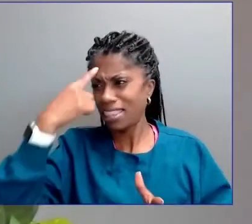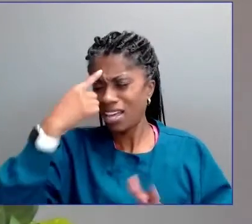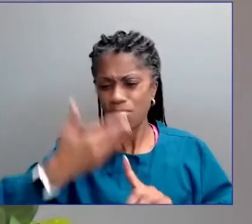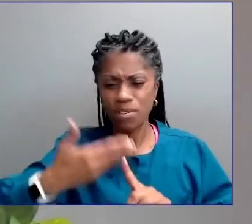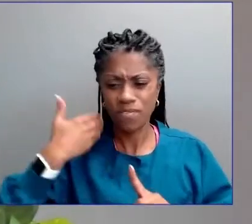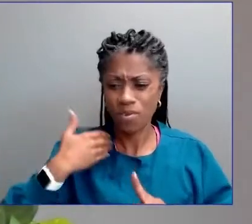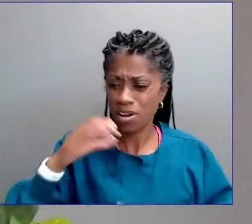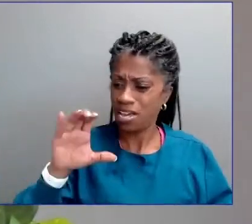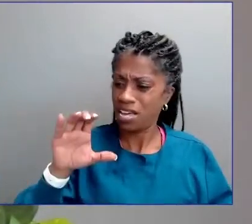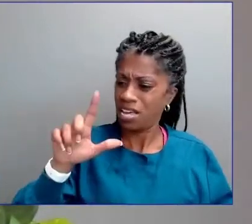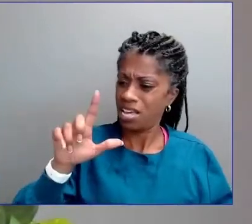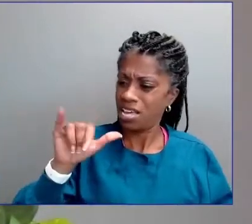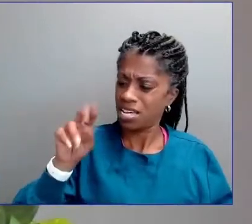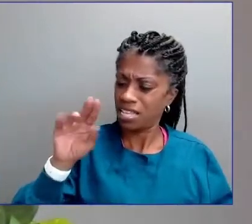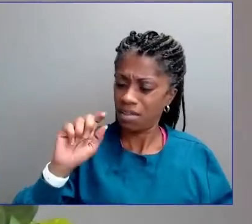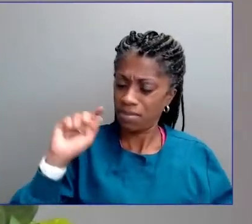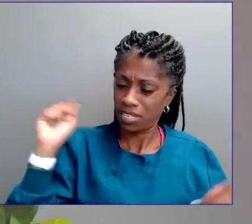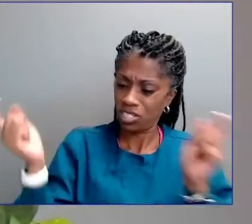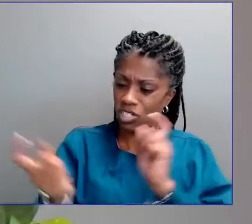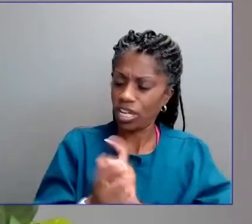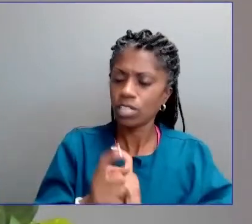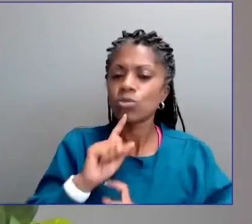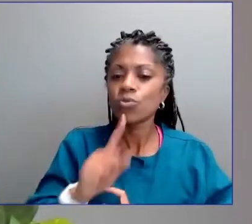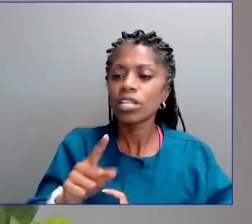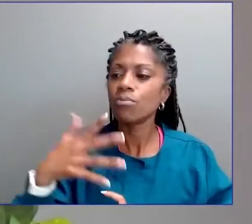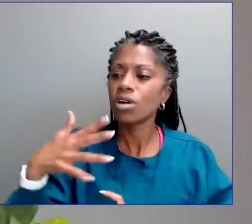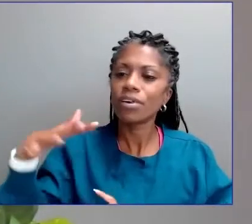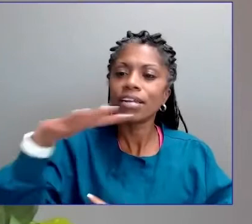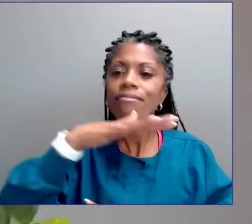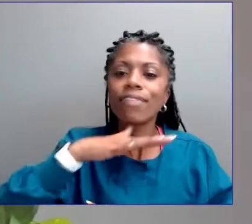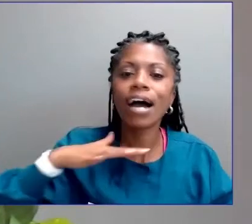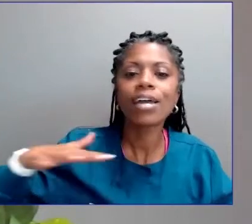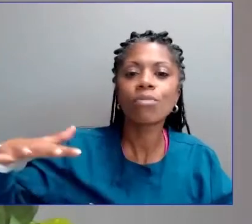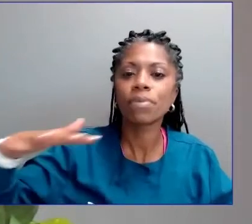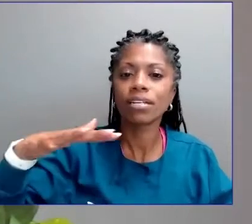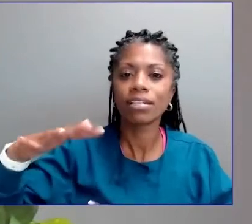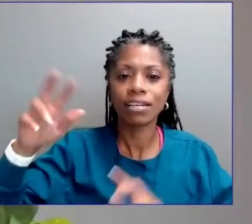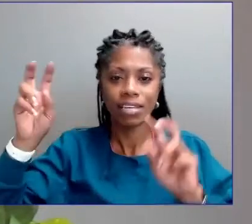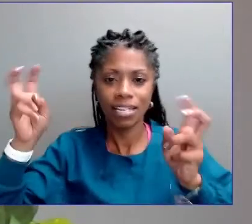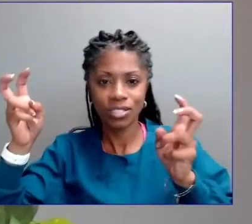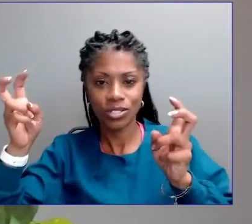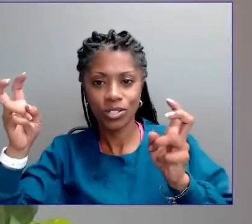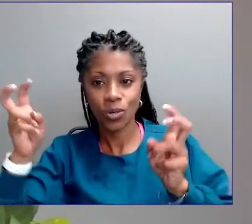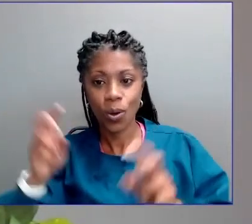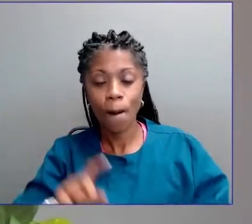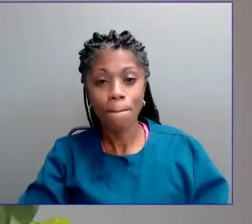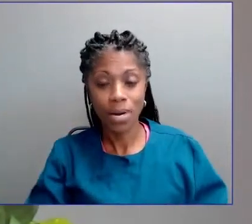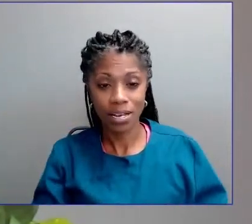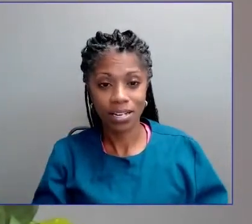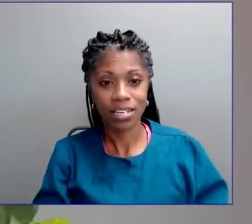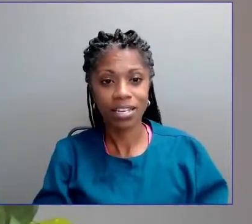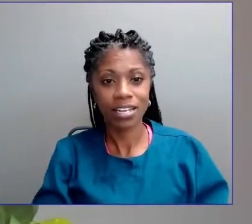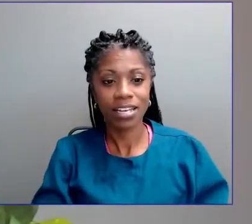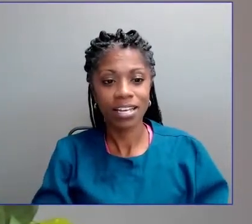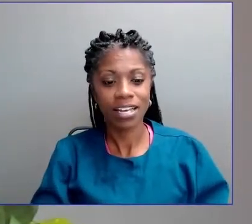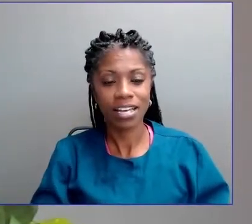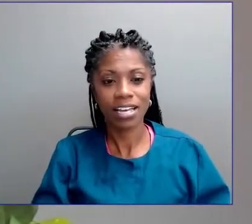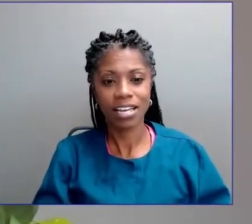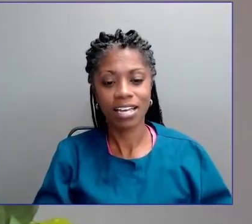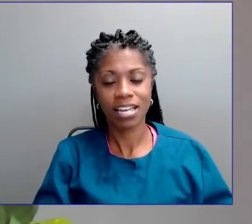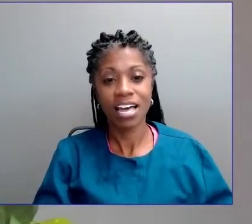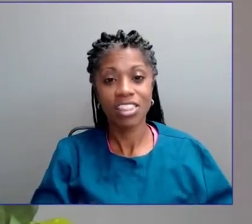environmentalists cared about and the rest of us wished them well and supported their work. But a class that I took changed my perspective forever.